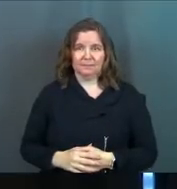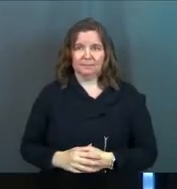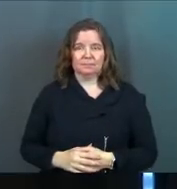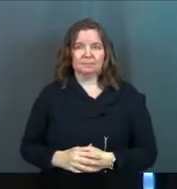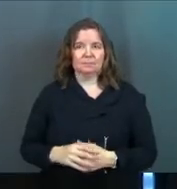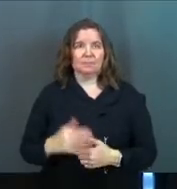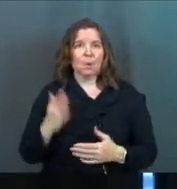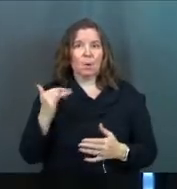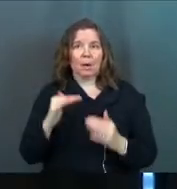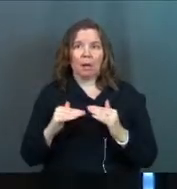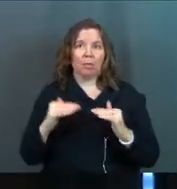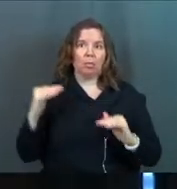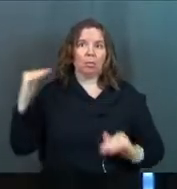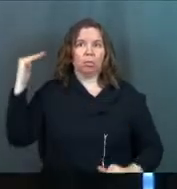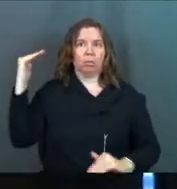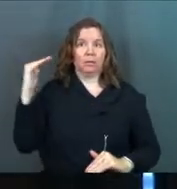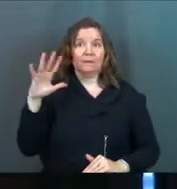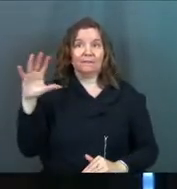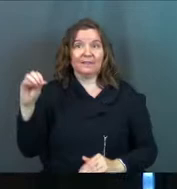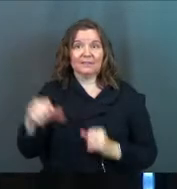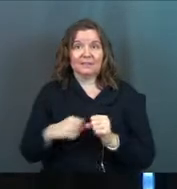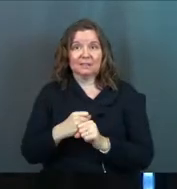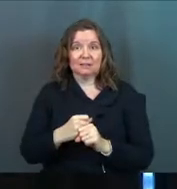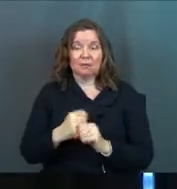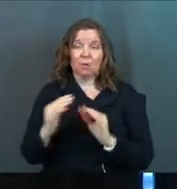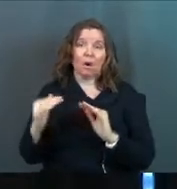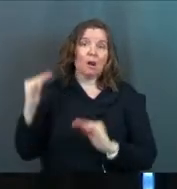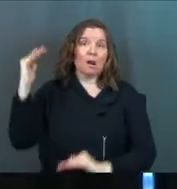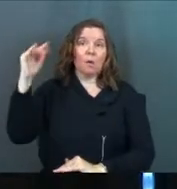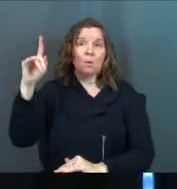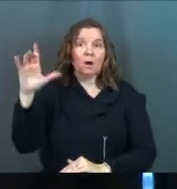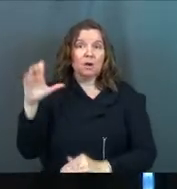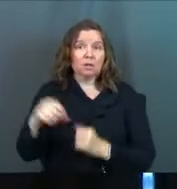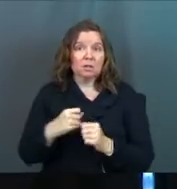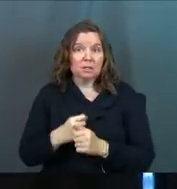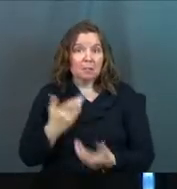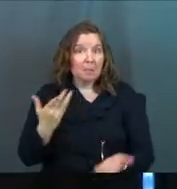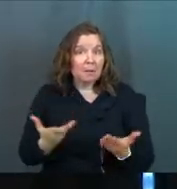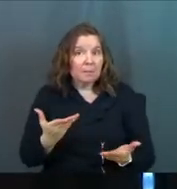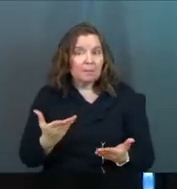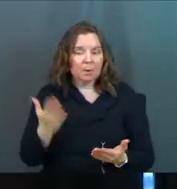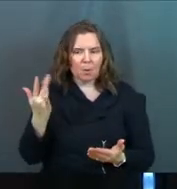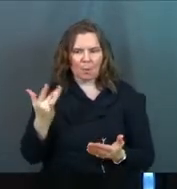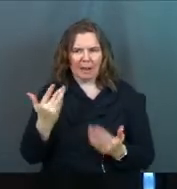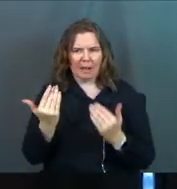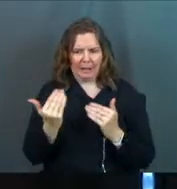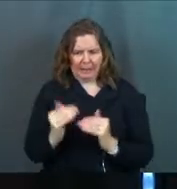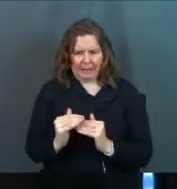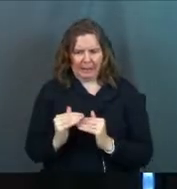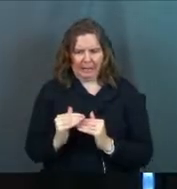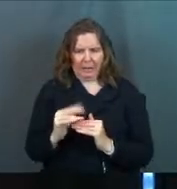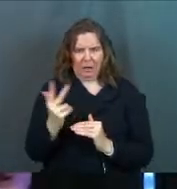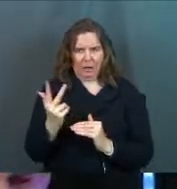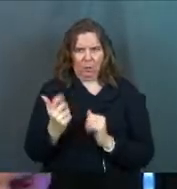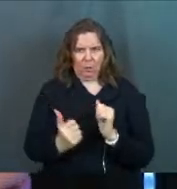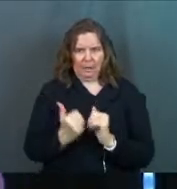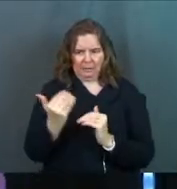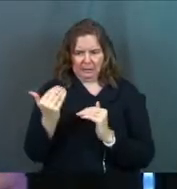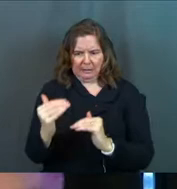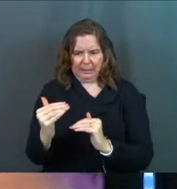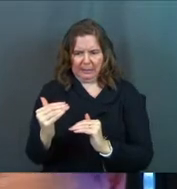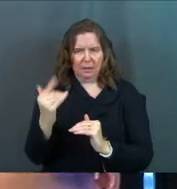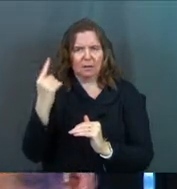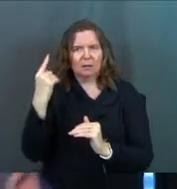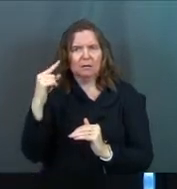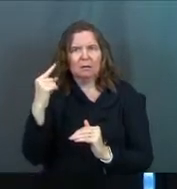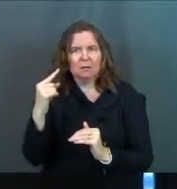Why not 50 years, Jesus? Why not 100 years, Jesus? Why such a limited amount of